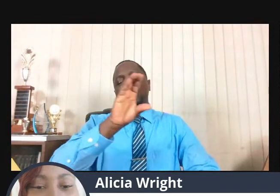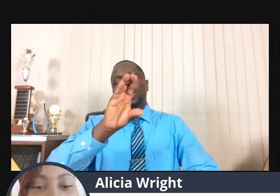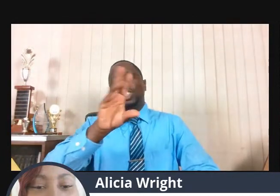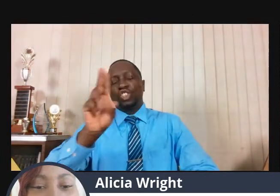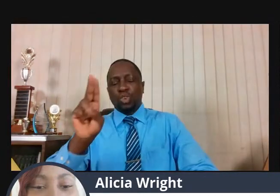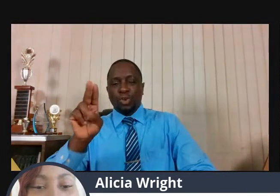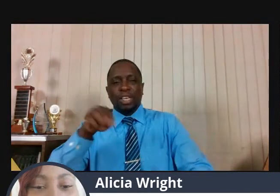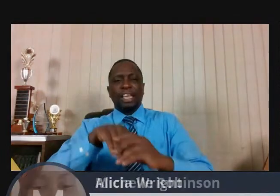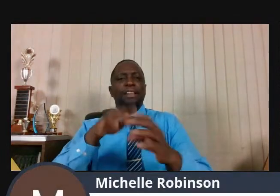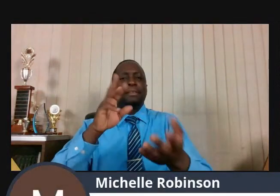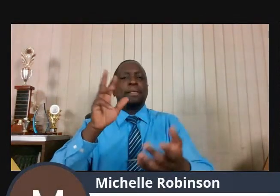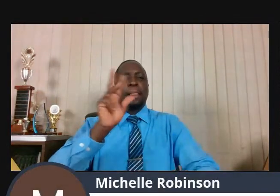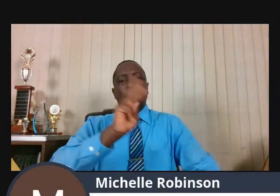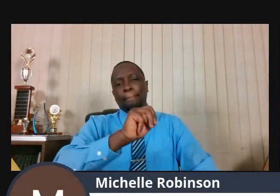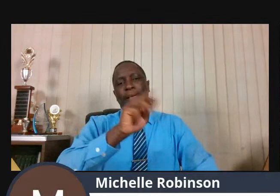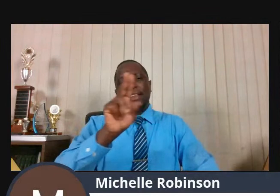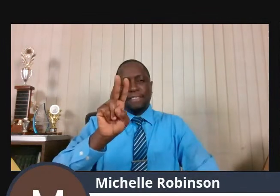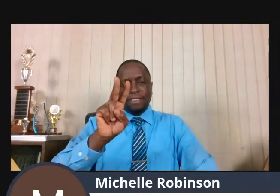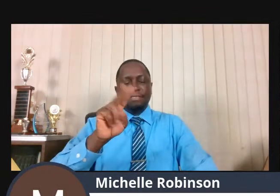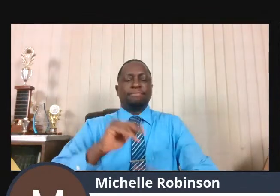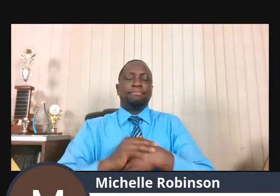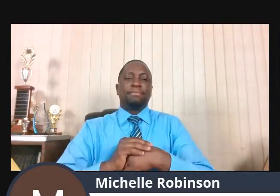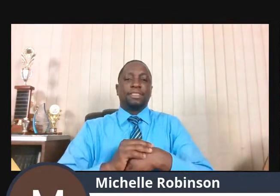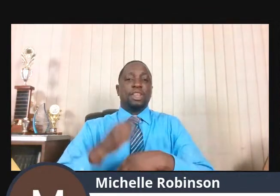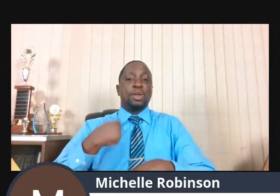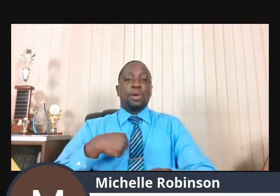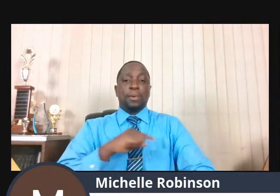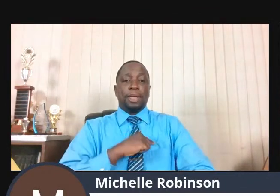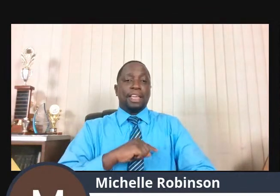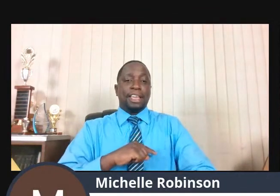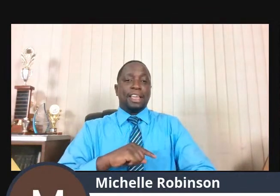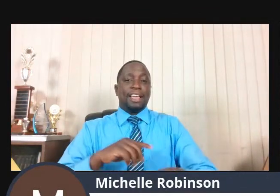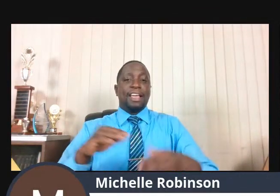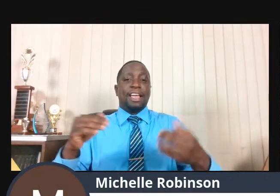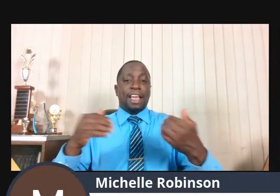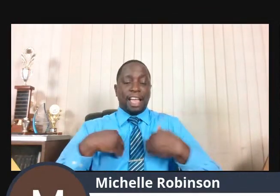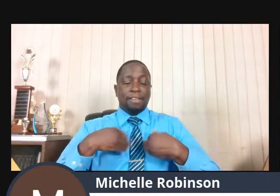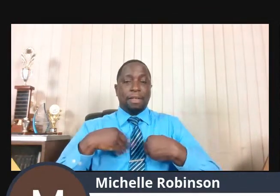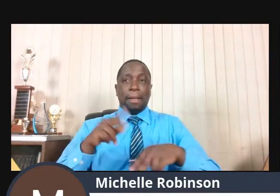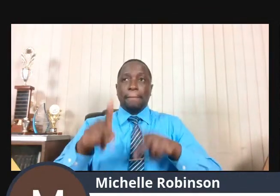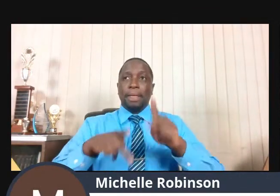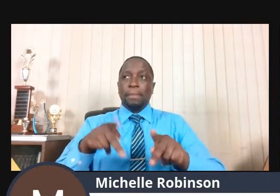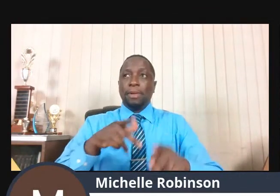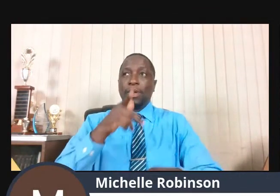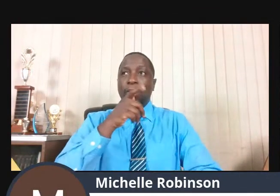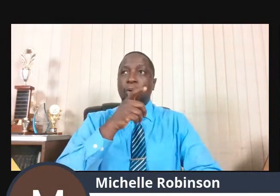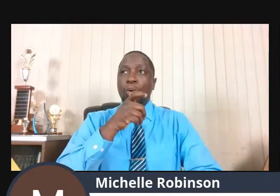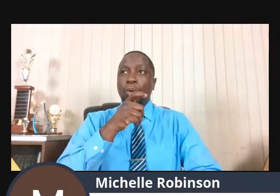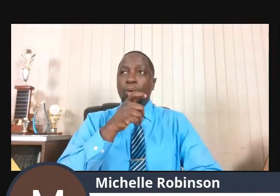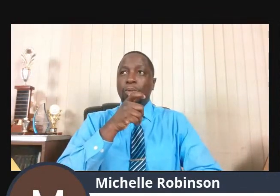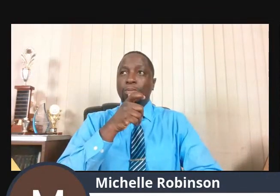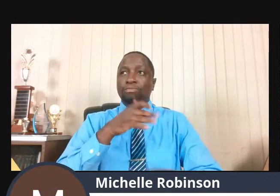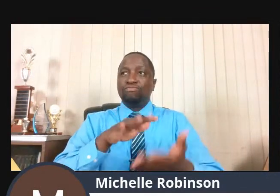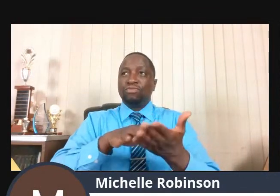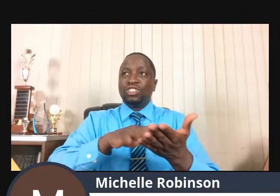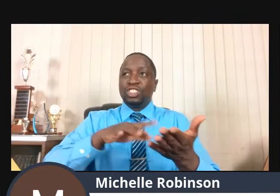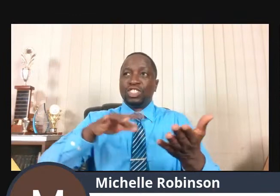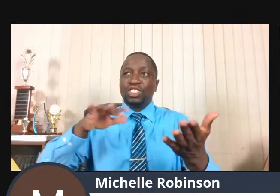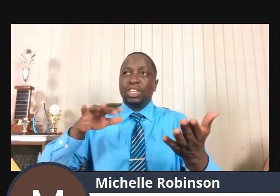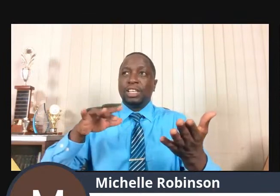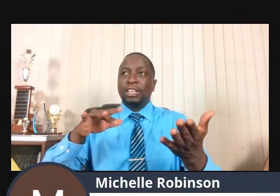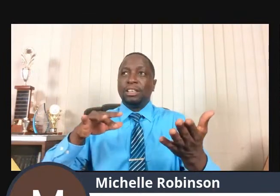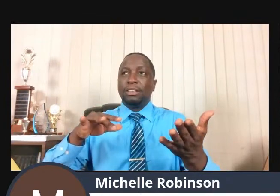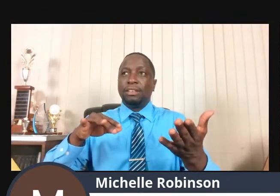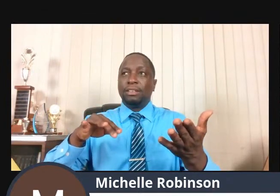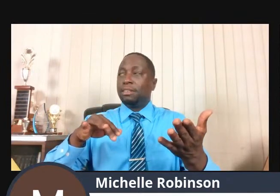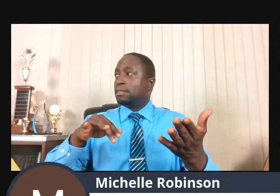University, we had those who studied under degree of counseling and they would study and